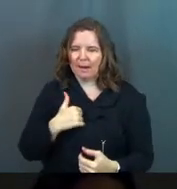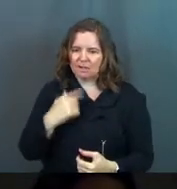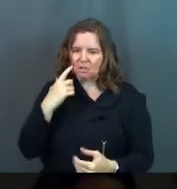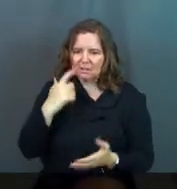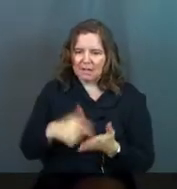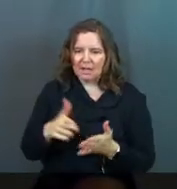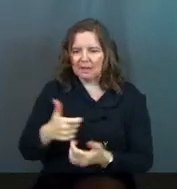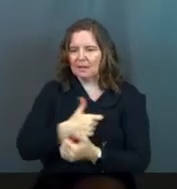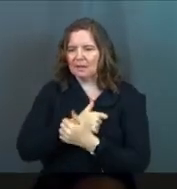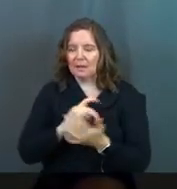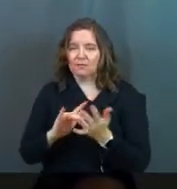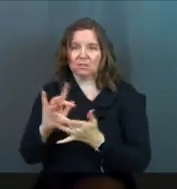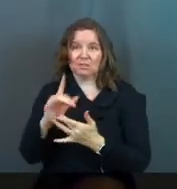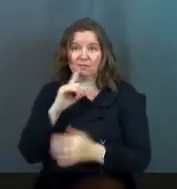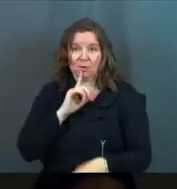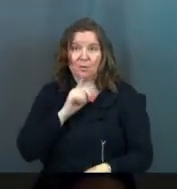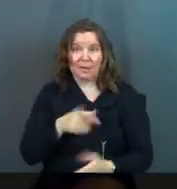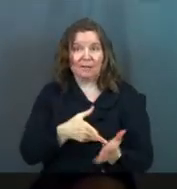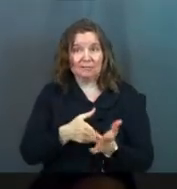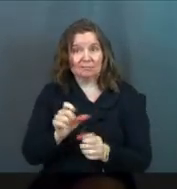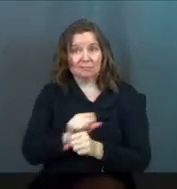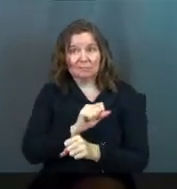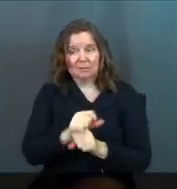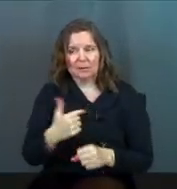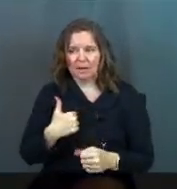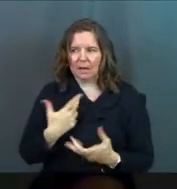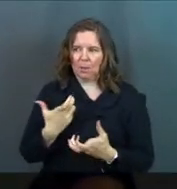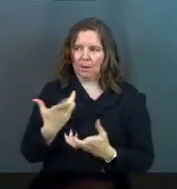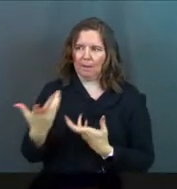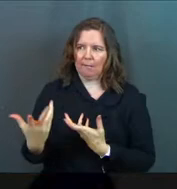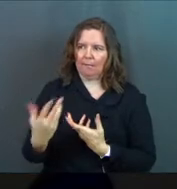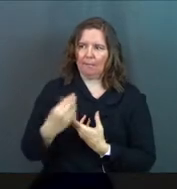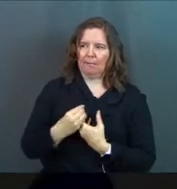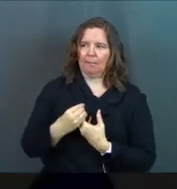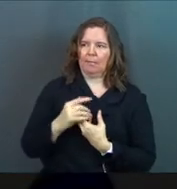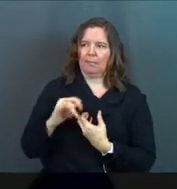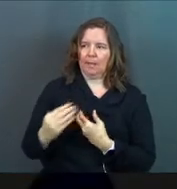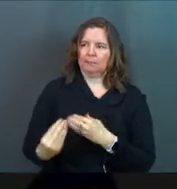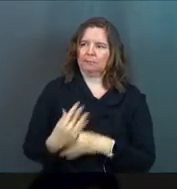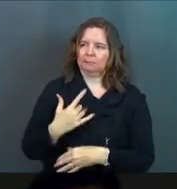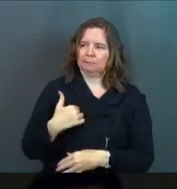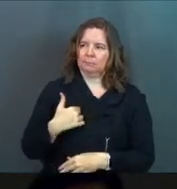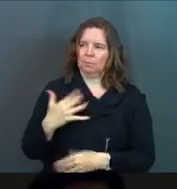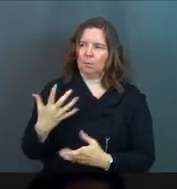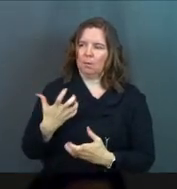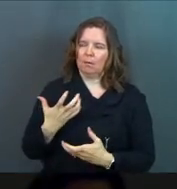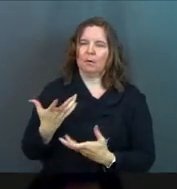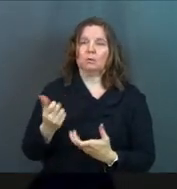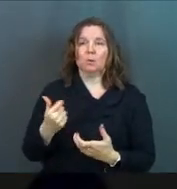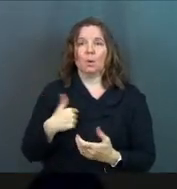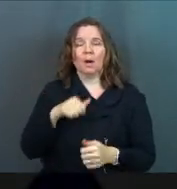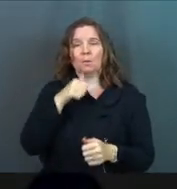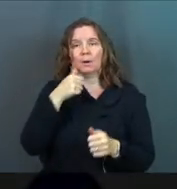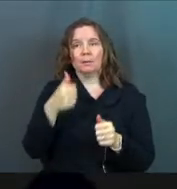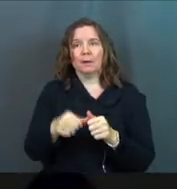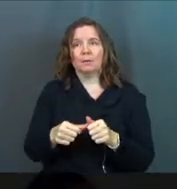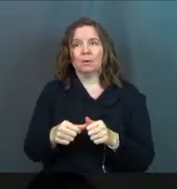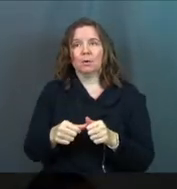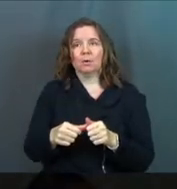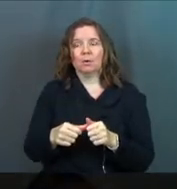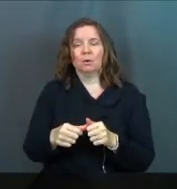just tell he loved Jesus for real. And I wanted some of that to rub off on me. And so I remember